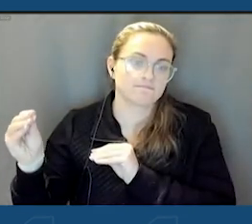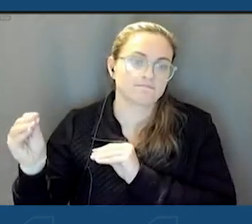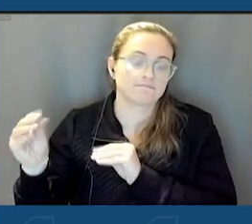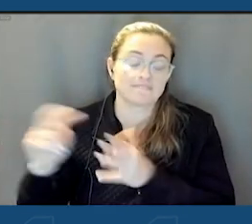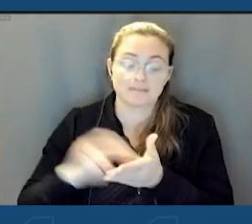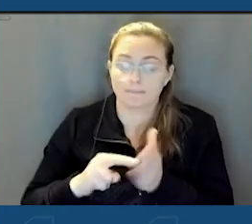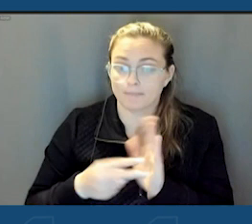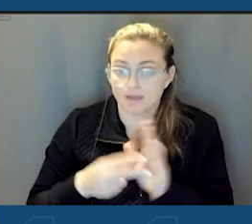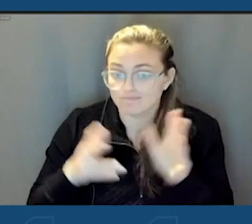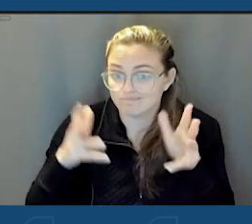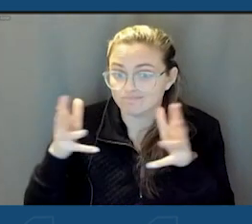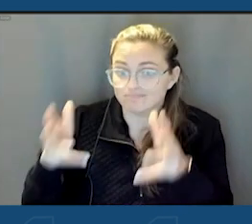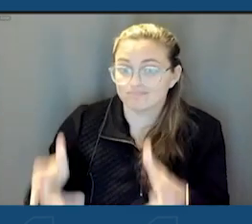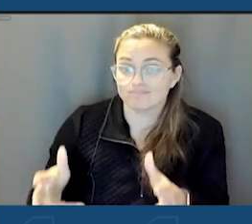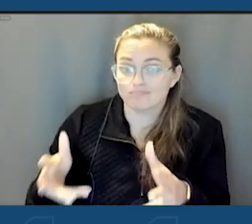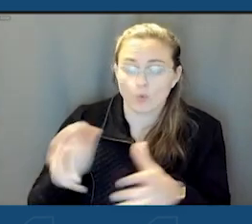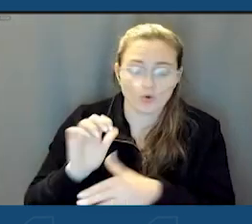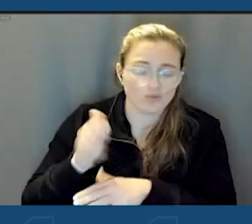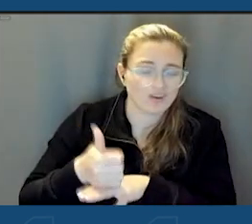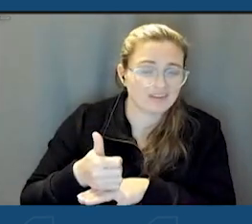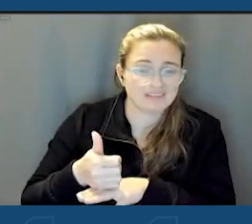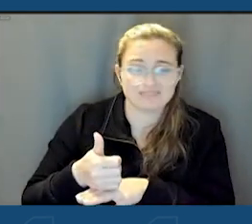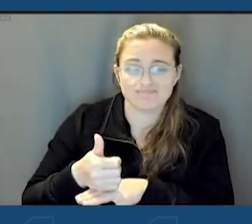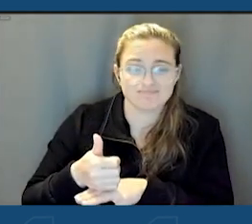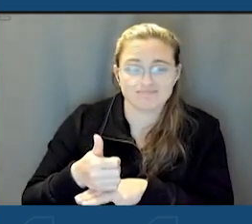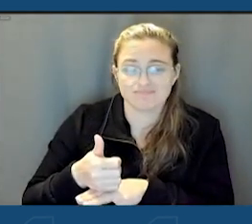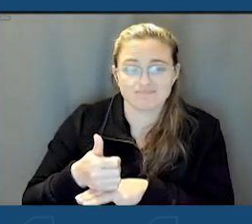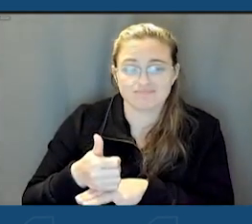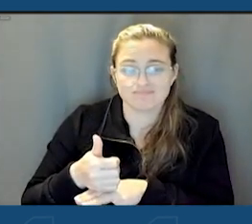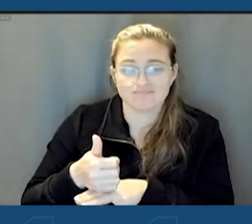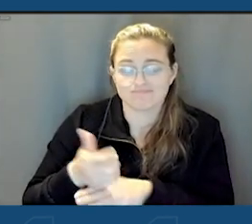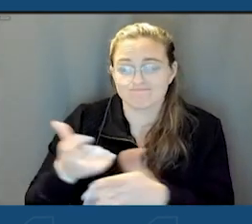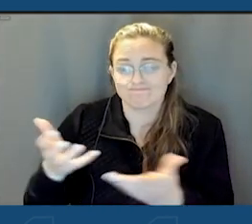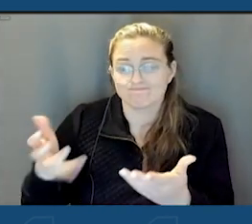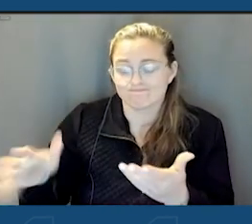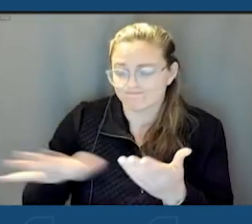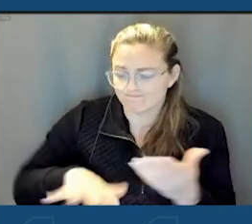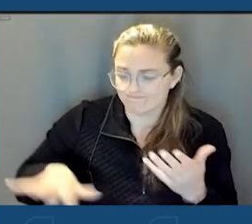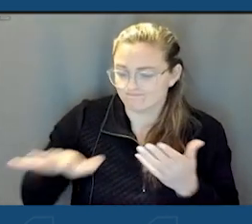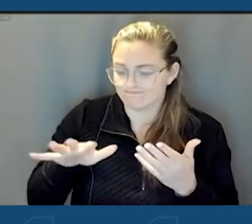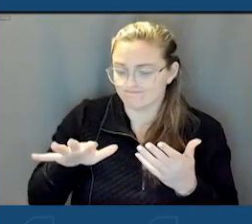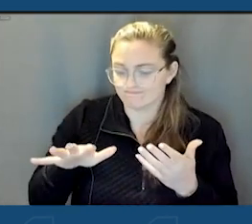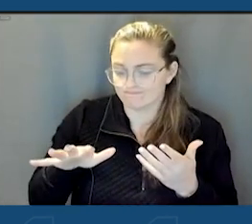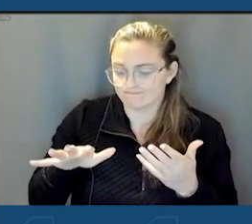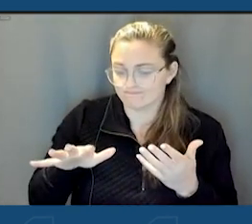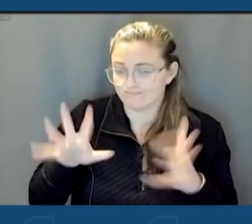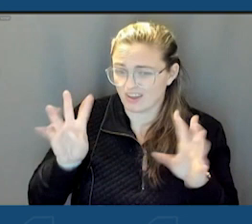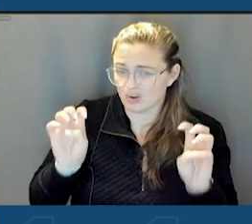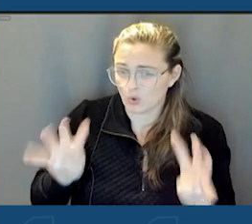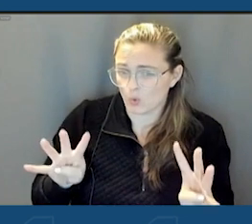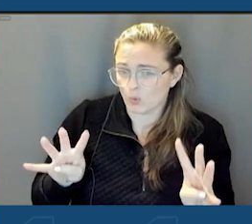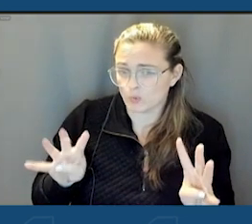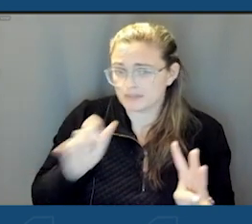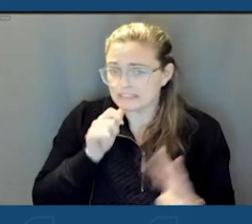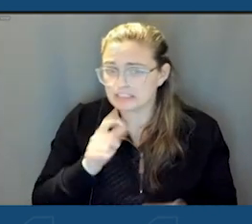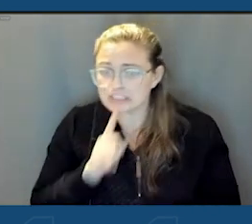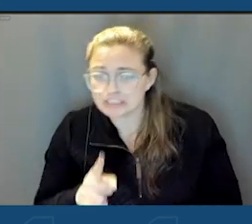behind or created a cloud of unknown, uncertainty,